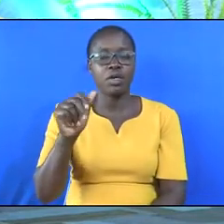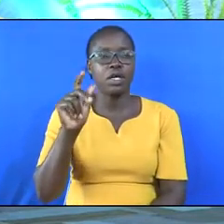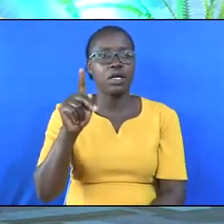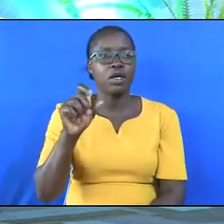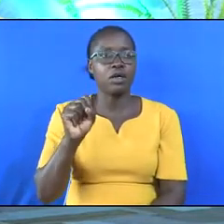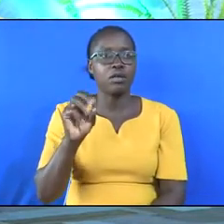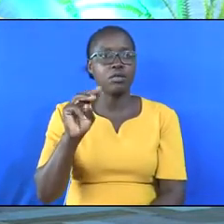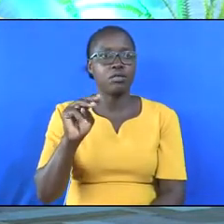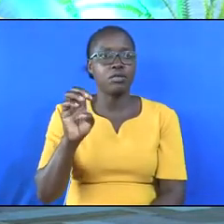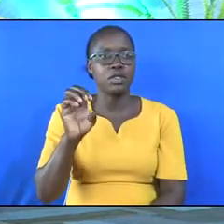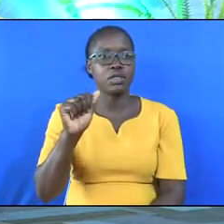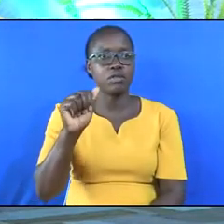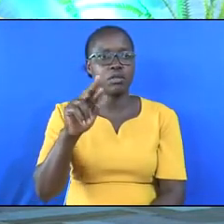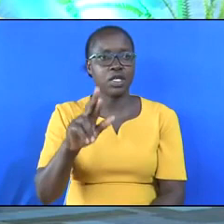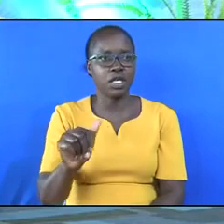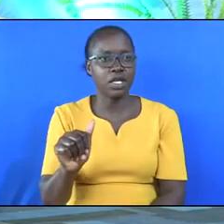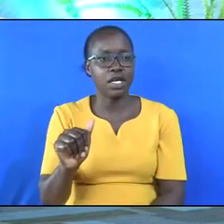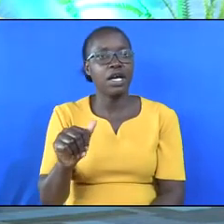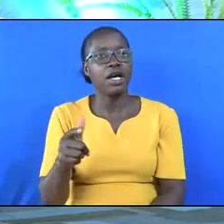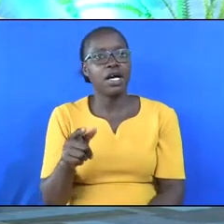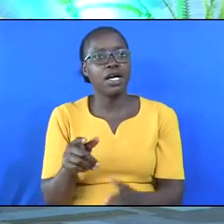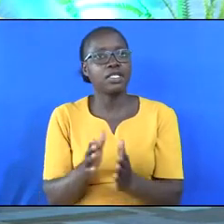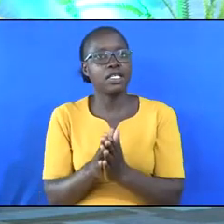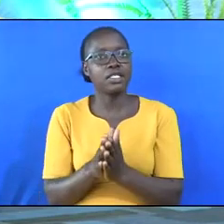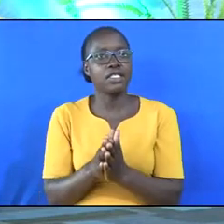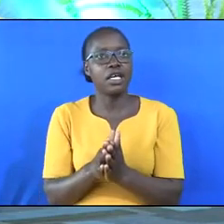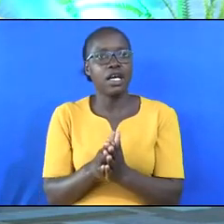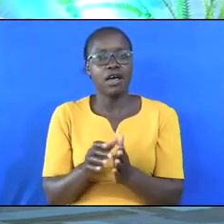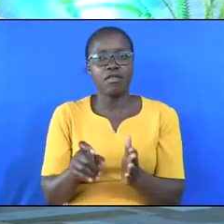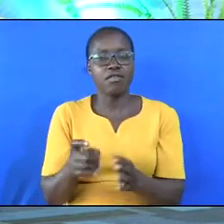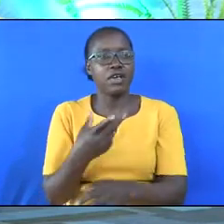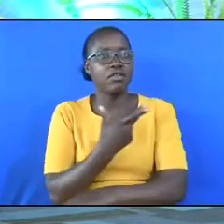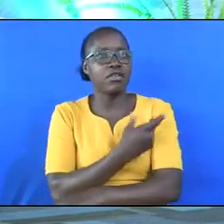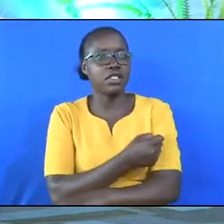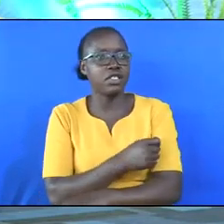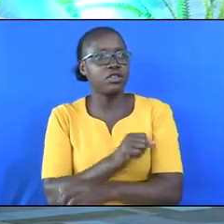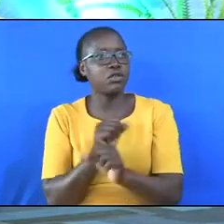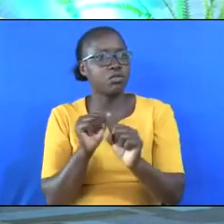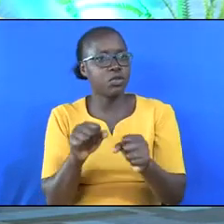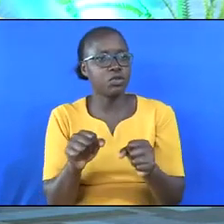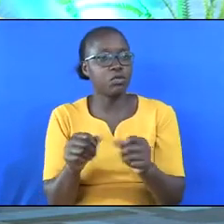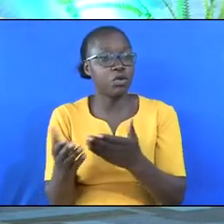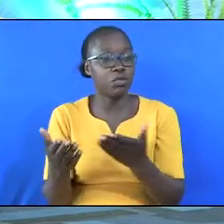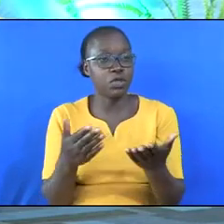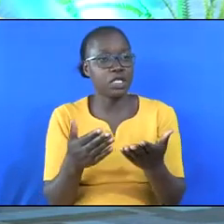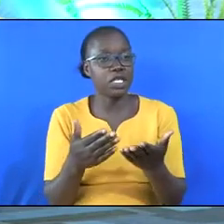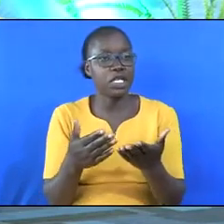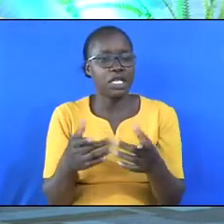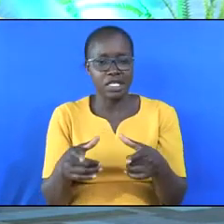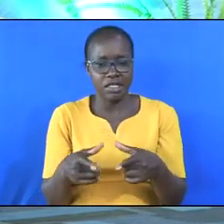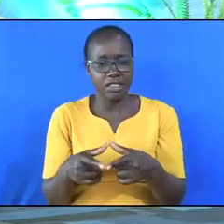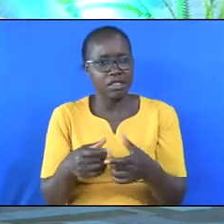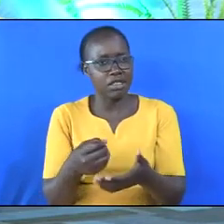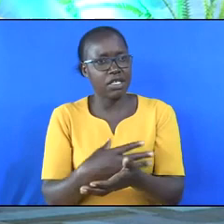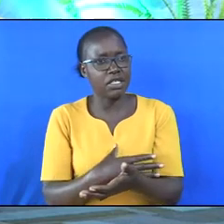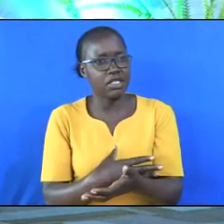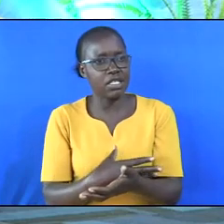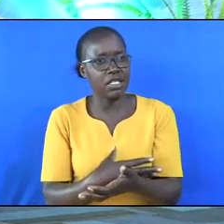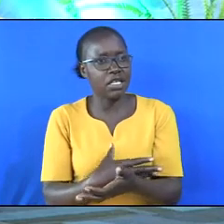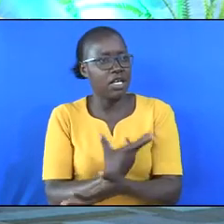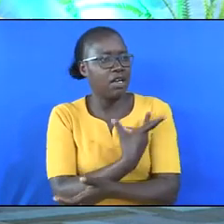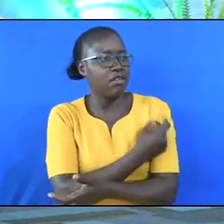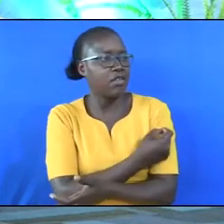for papillomavirus vaccination should also do so to prevent cancer of the cervix. You know, this is a vaccine